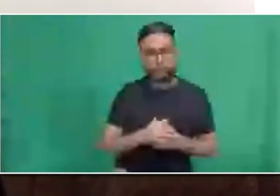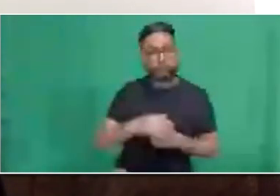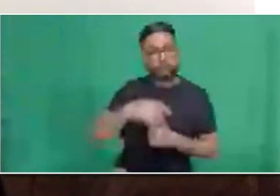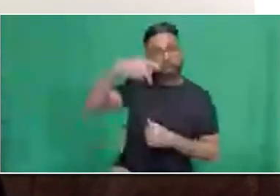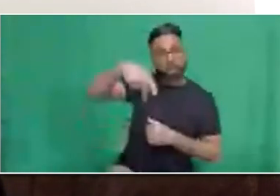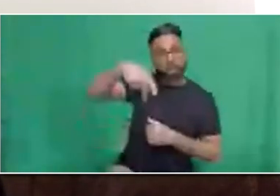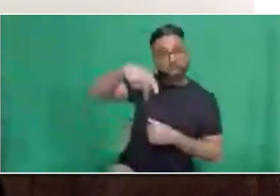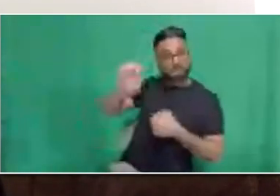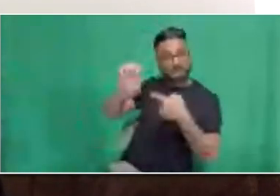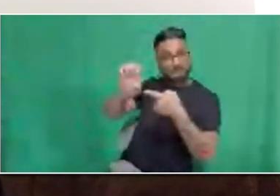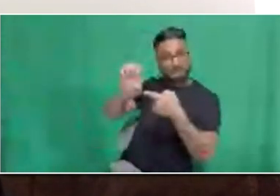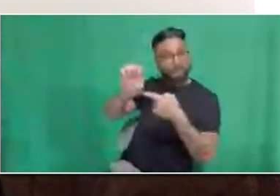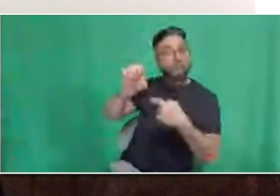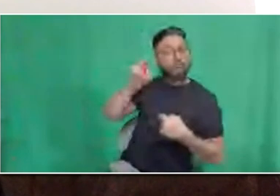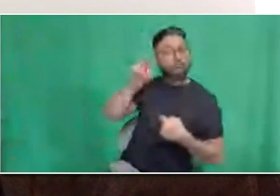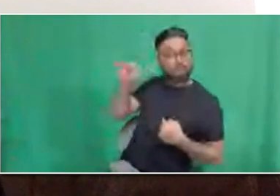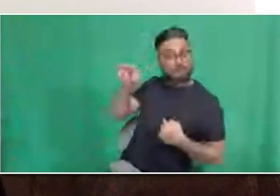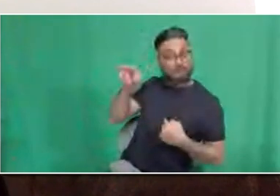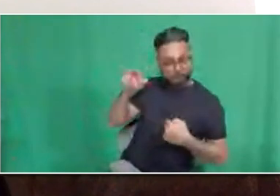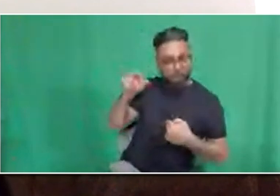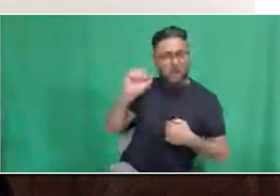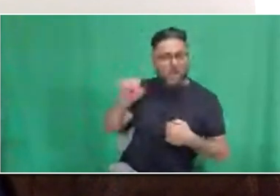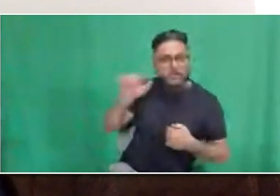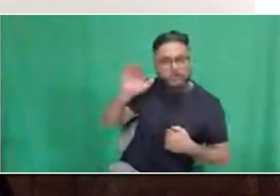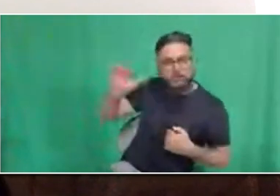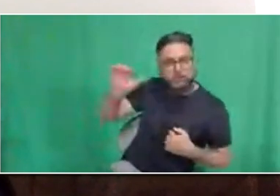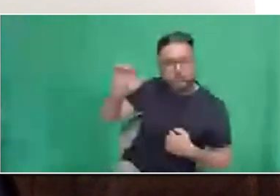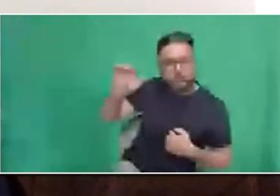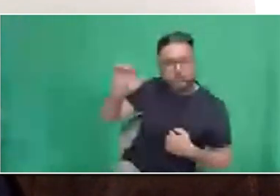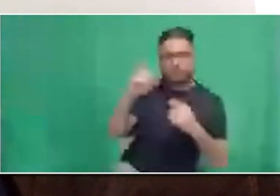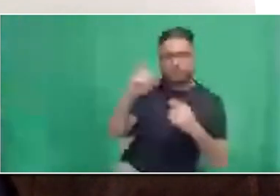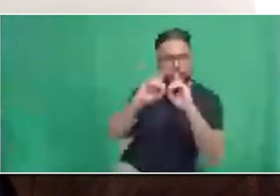voucher at the start of your employment to purchase safety services.